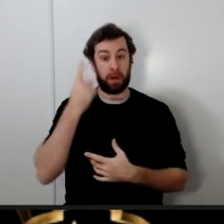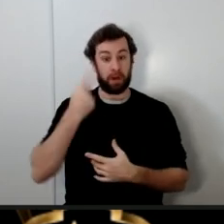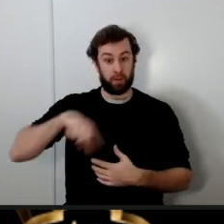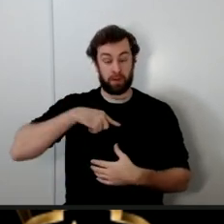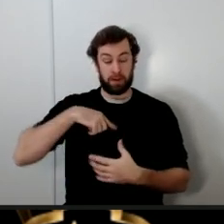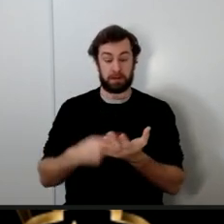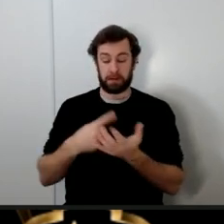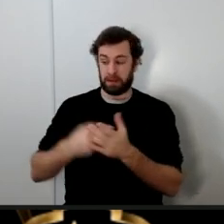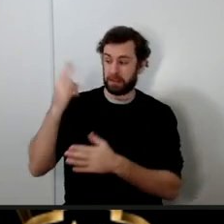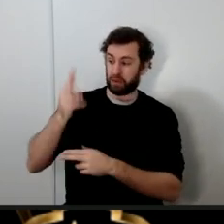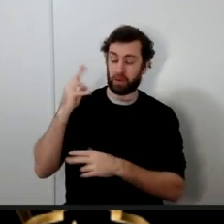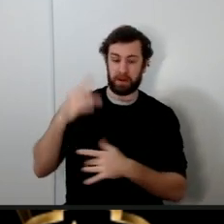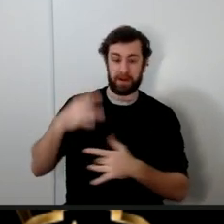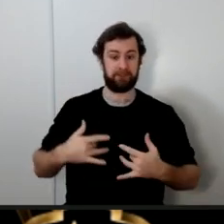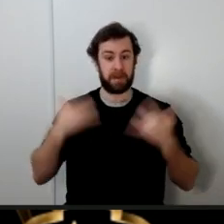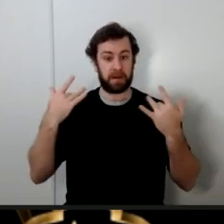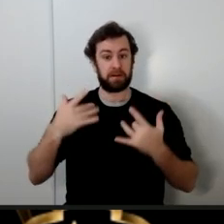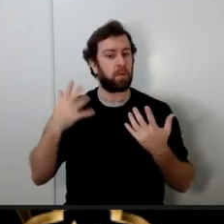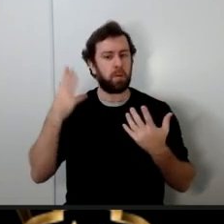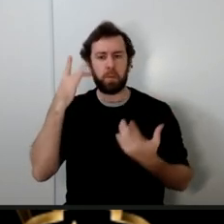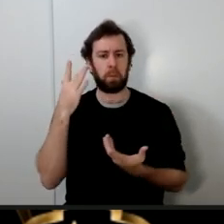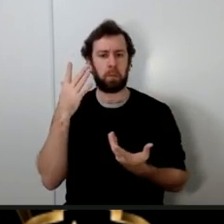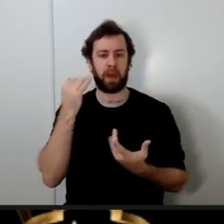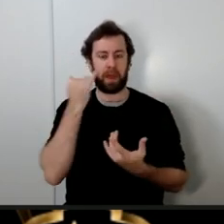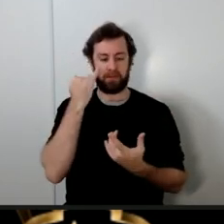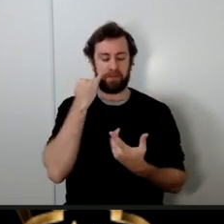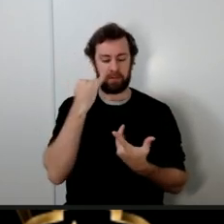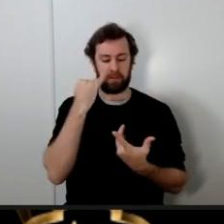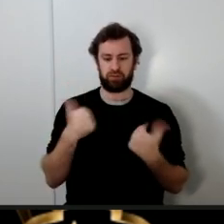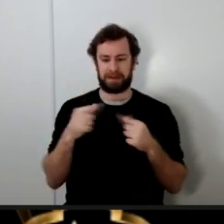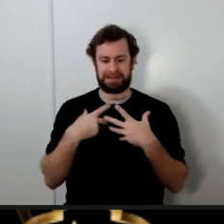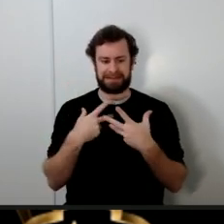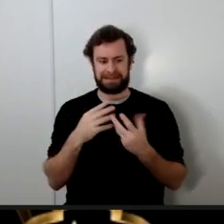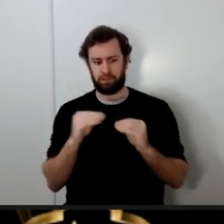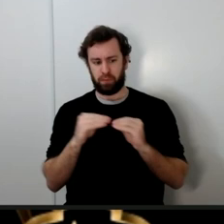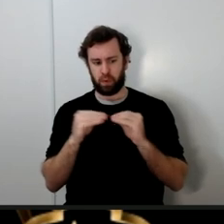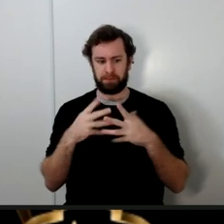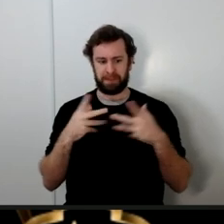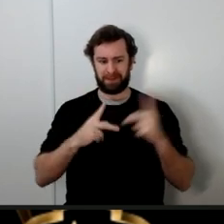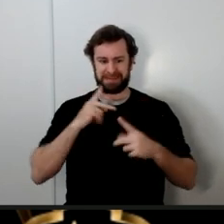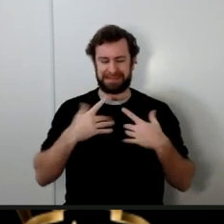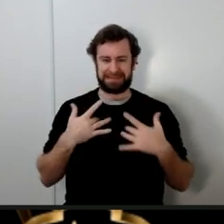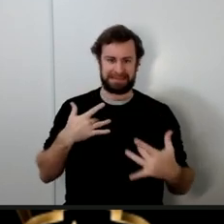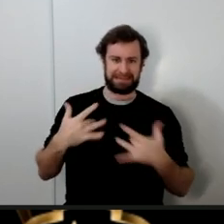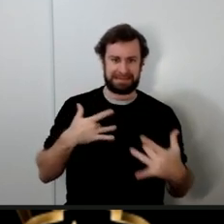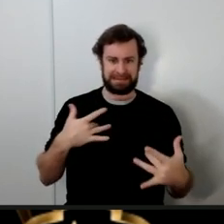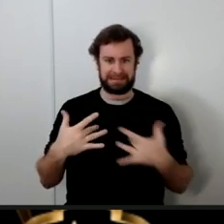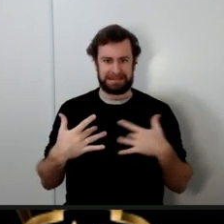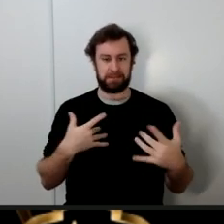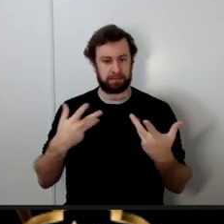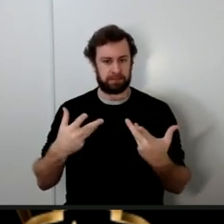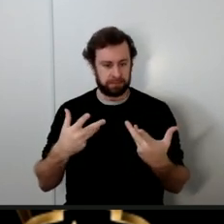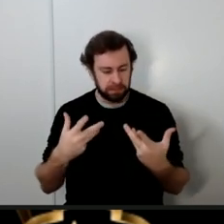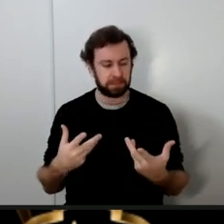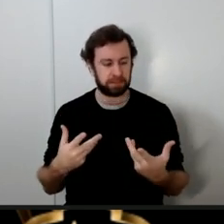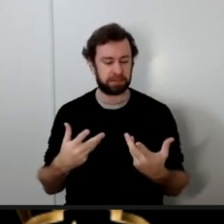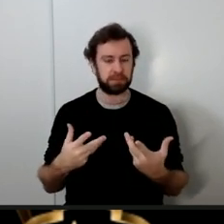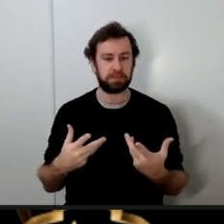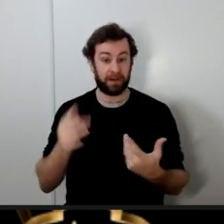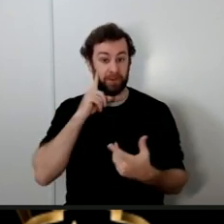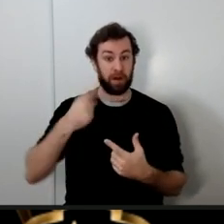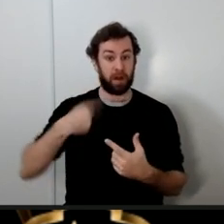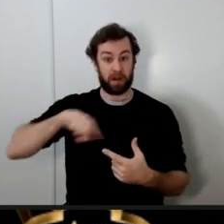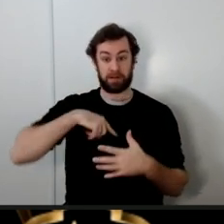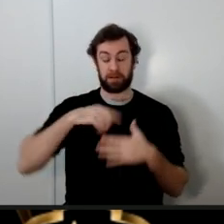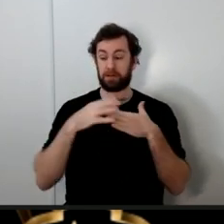when it could potentially lead to any tension our guideline in our life is the Holy Quran the Holy Quran